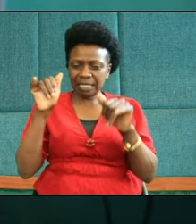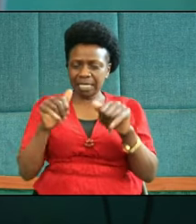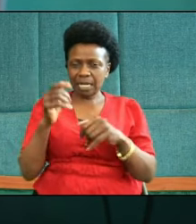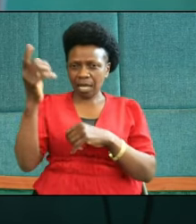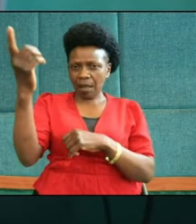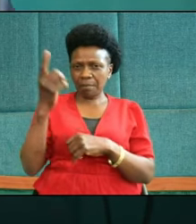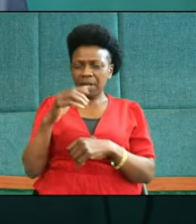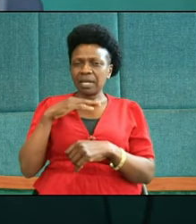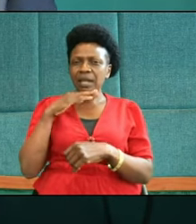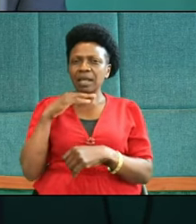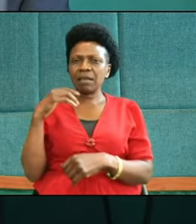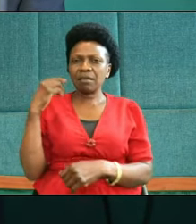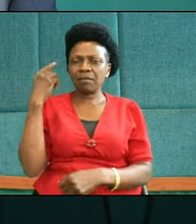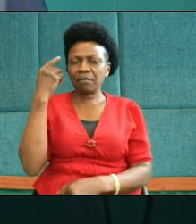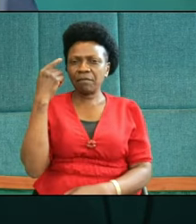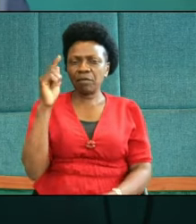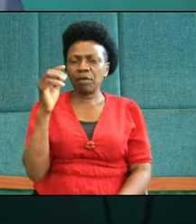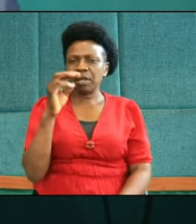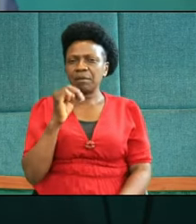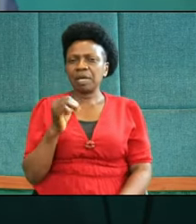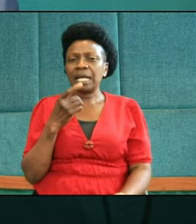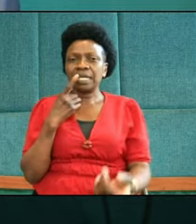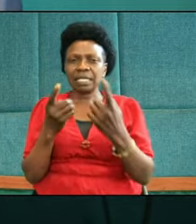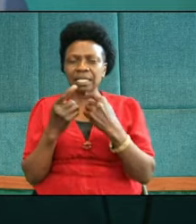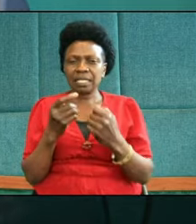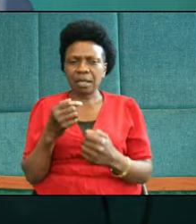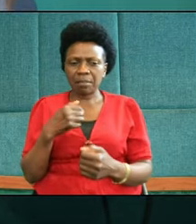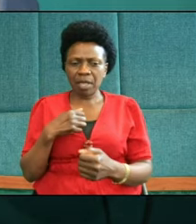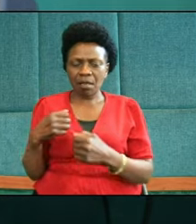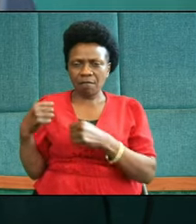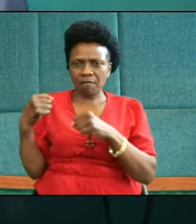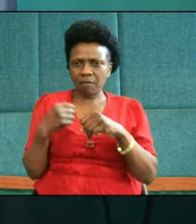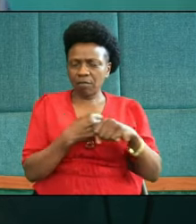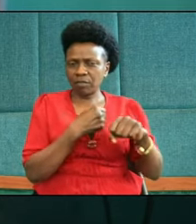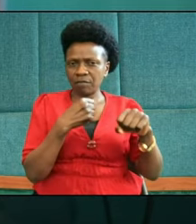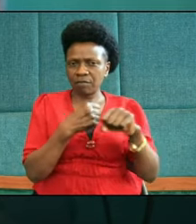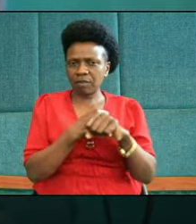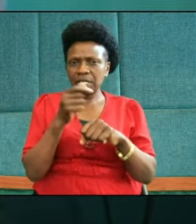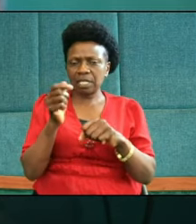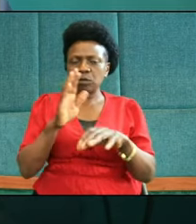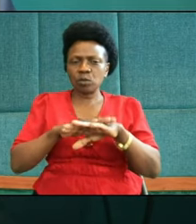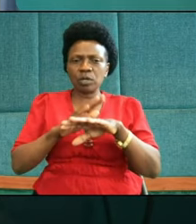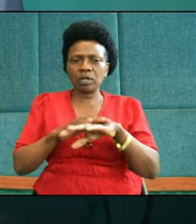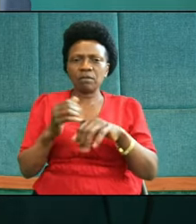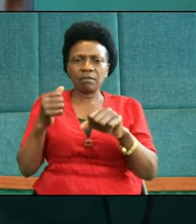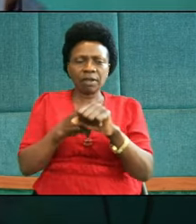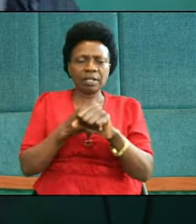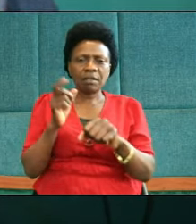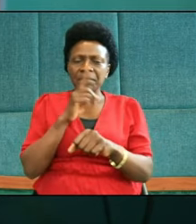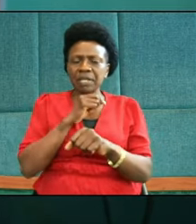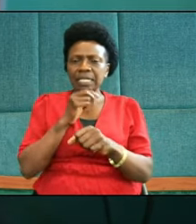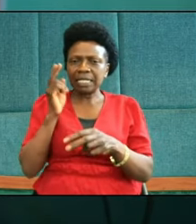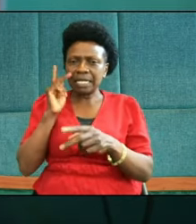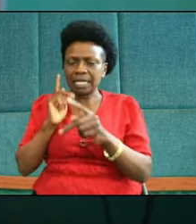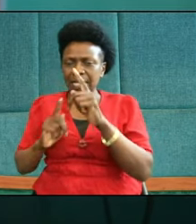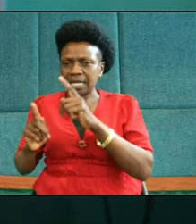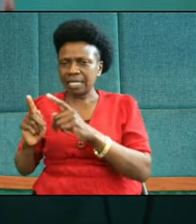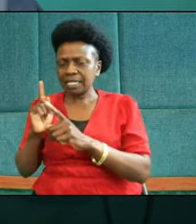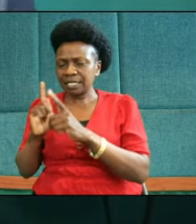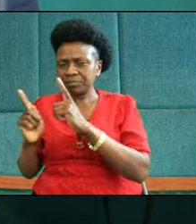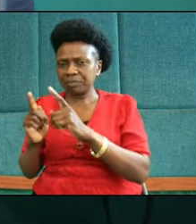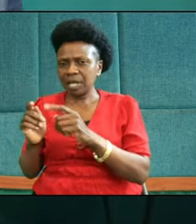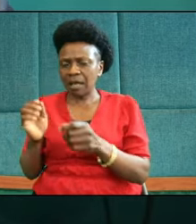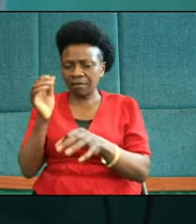I have fought this good fight. I have finished the race. I have kept the faith.